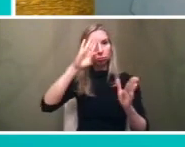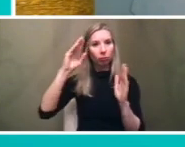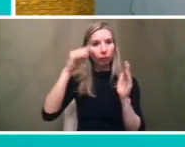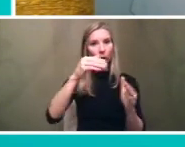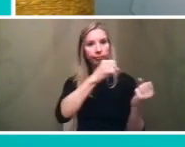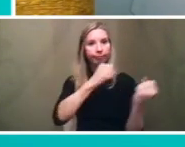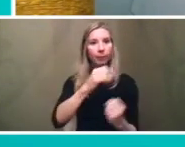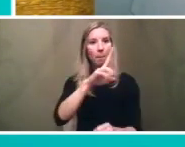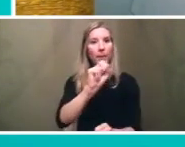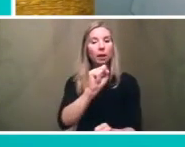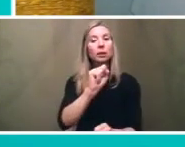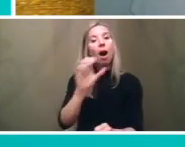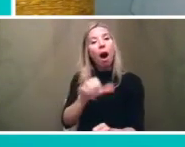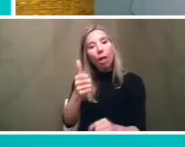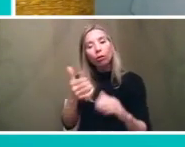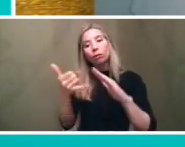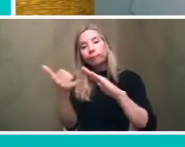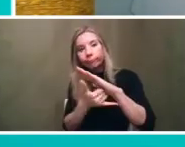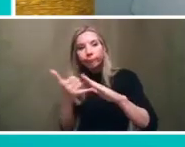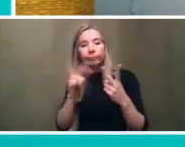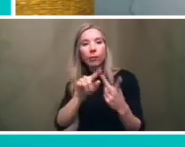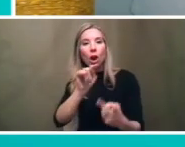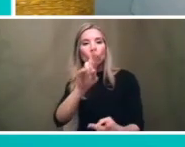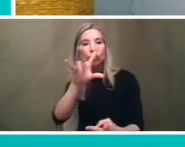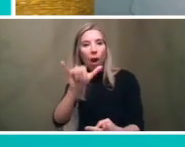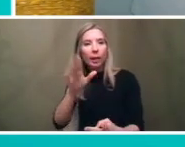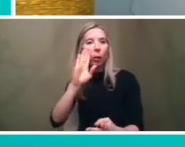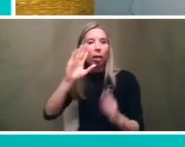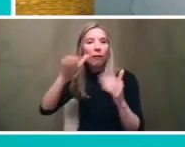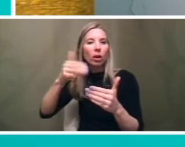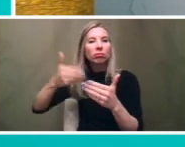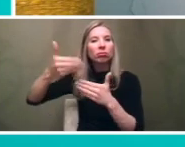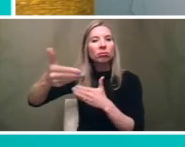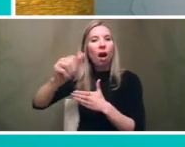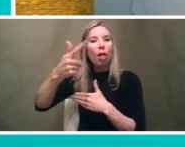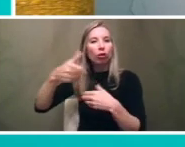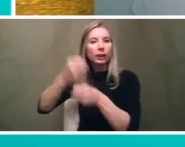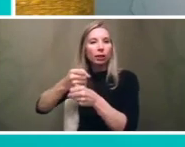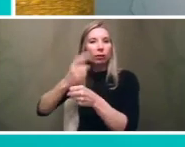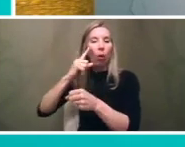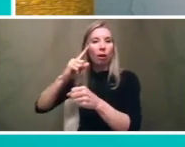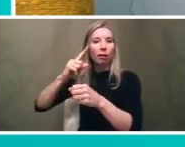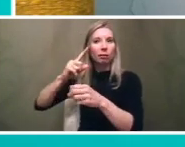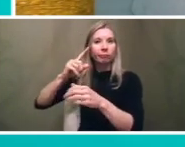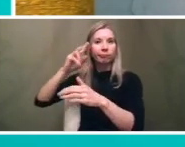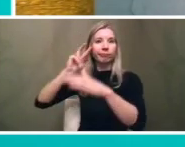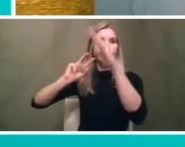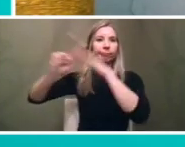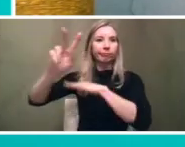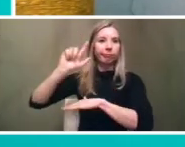network those other modes sort of are going to be looked at over the next few years through our long-range planning process as well but this is focused on the bus